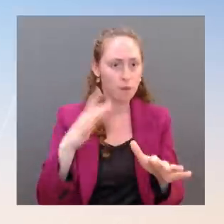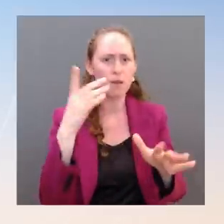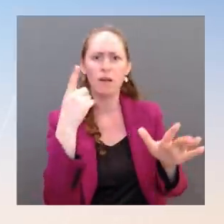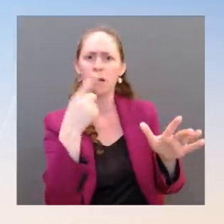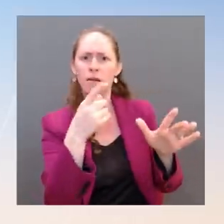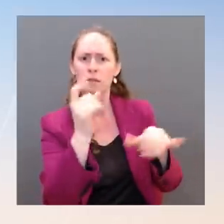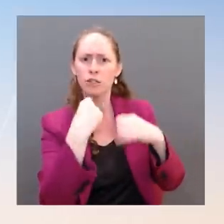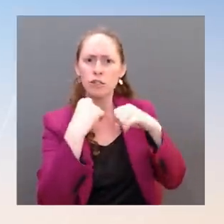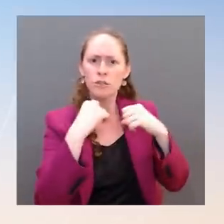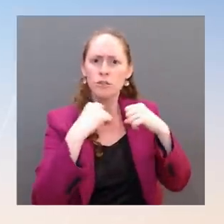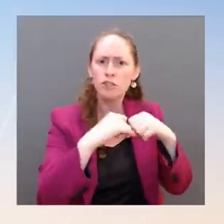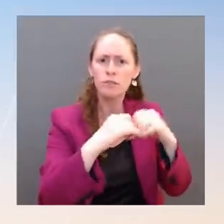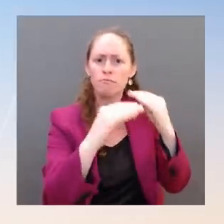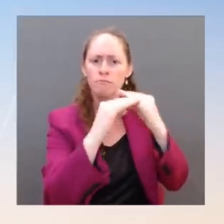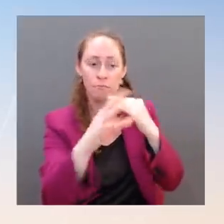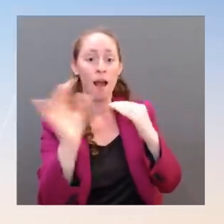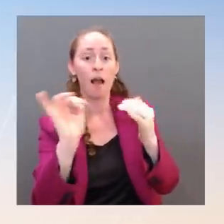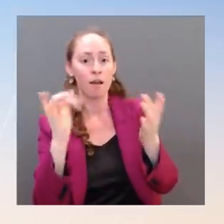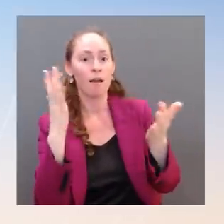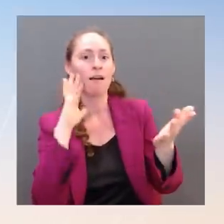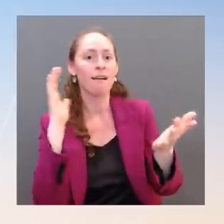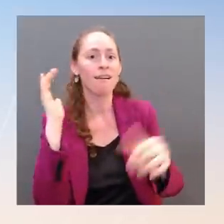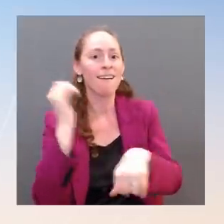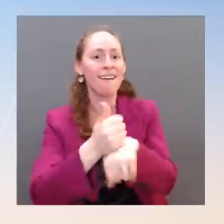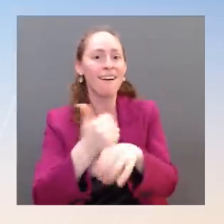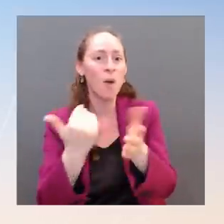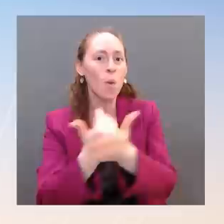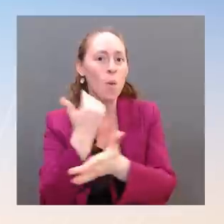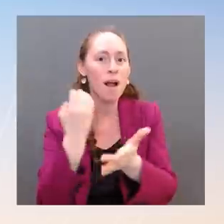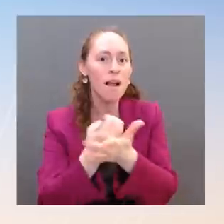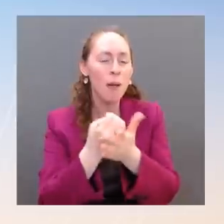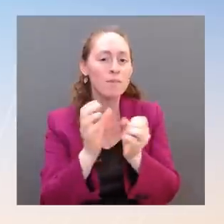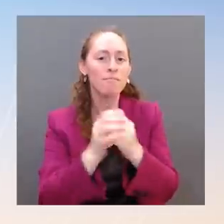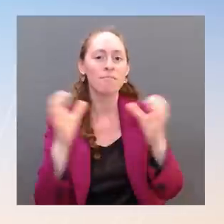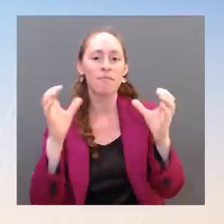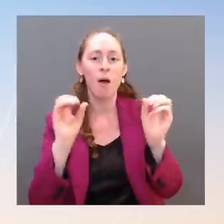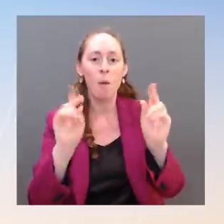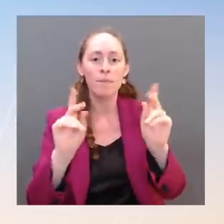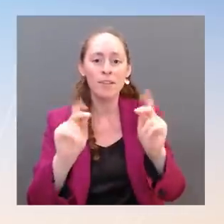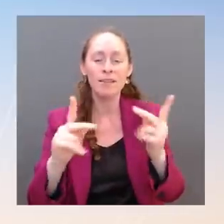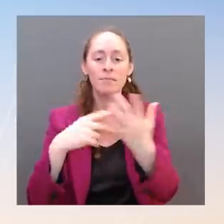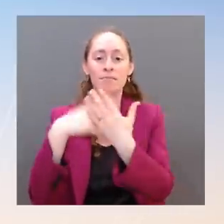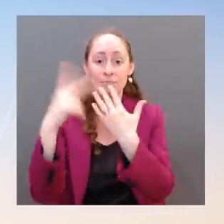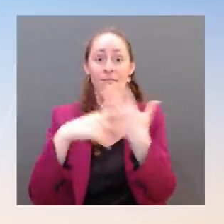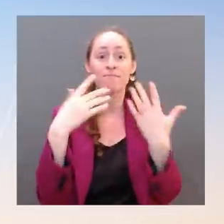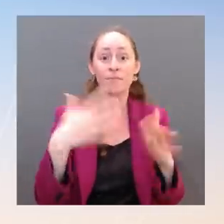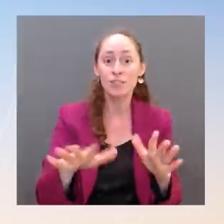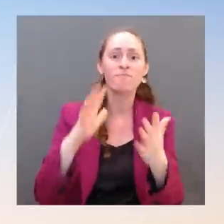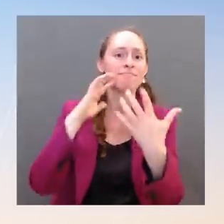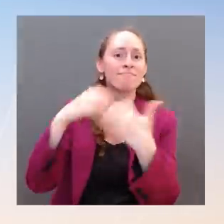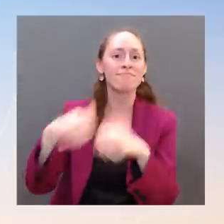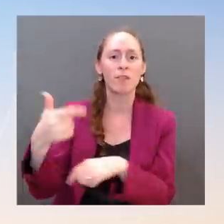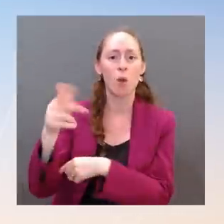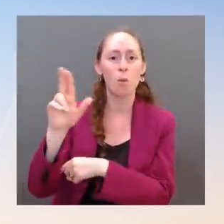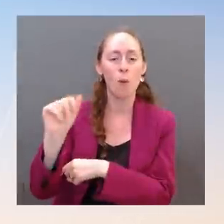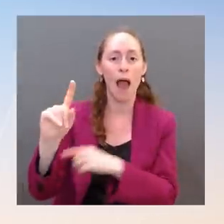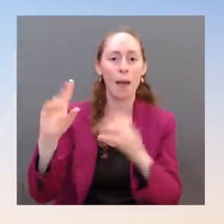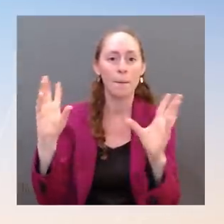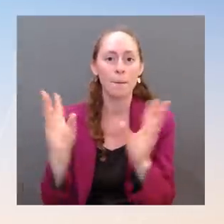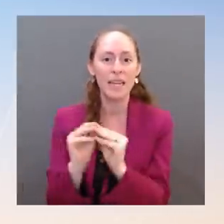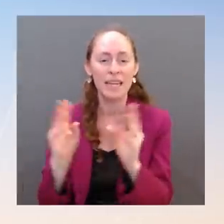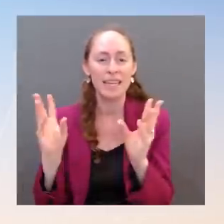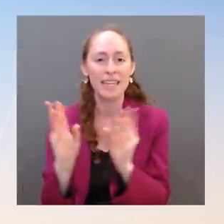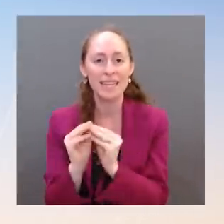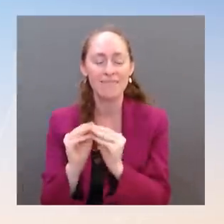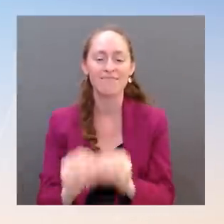to host a Quad Summit that will cover climate and cyber and emerging technologies, and to deal with Korea and Japan on issues that actually